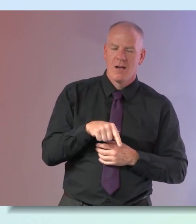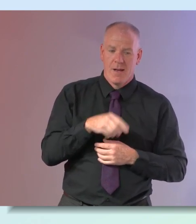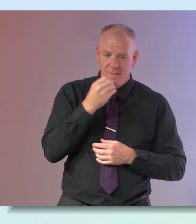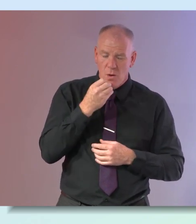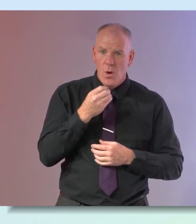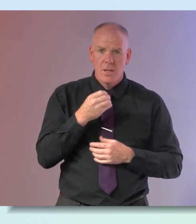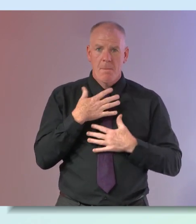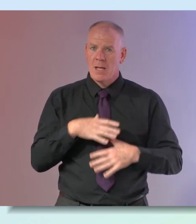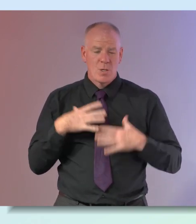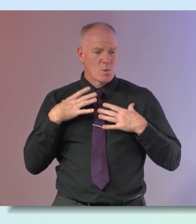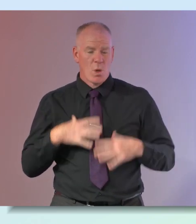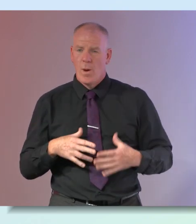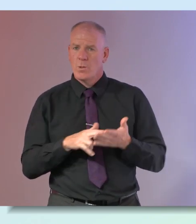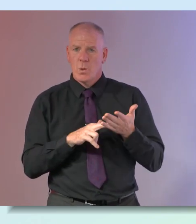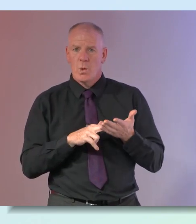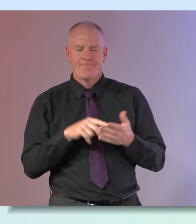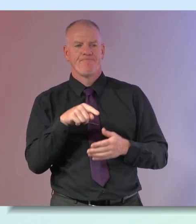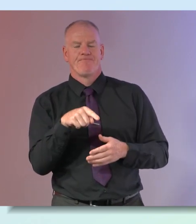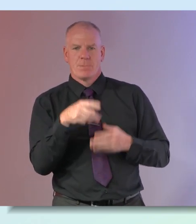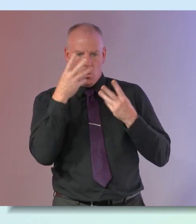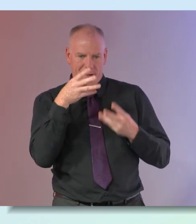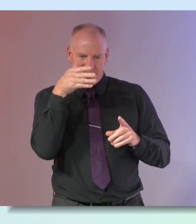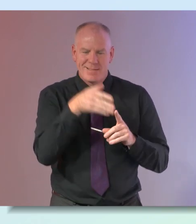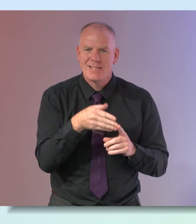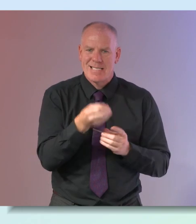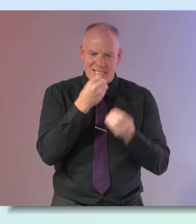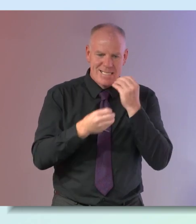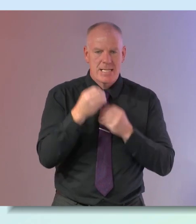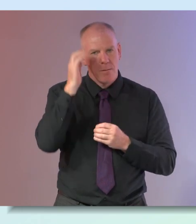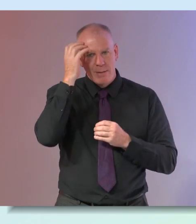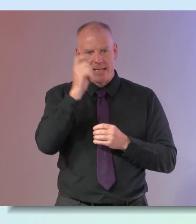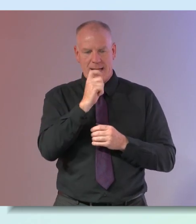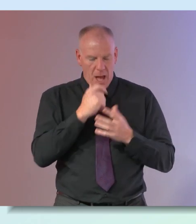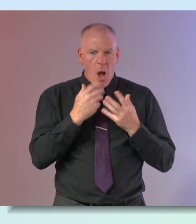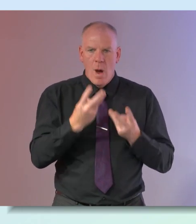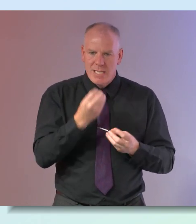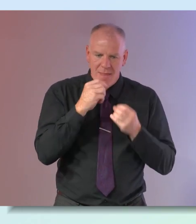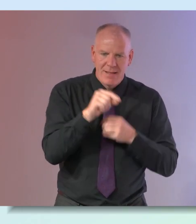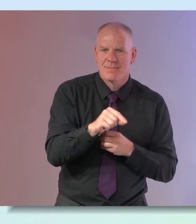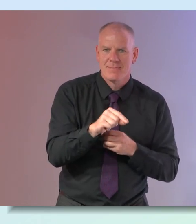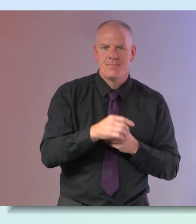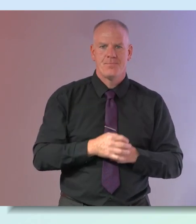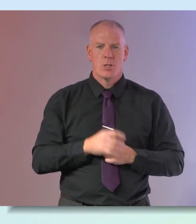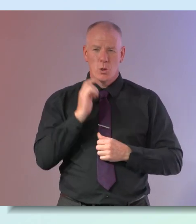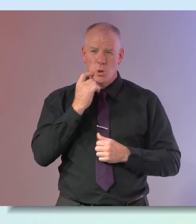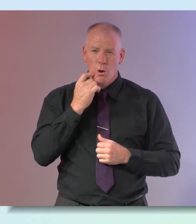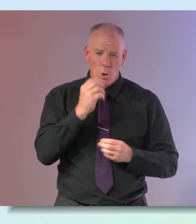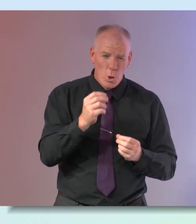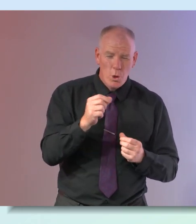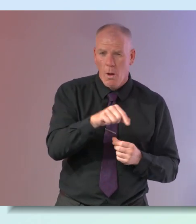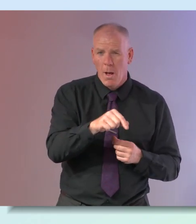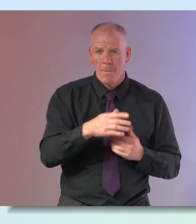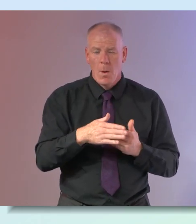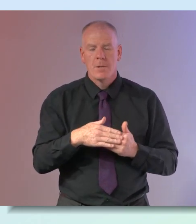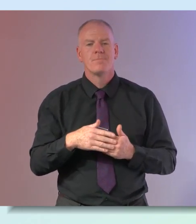your body actually isn't able to digest is what your brain is telling you you want and so whenever we have